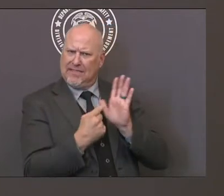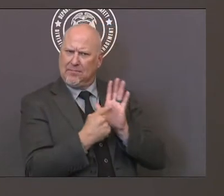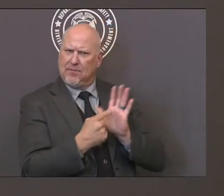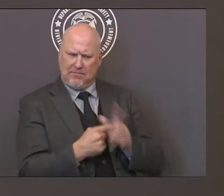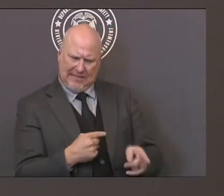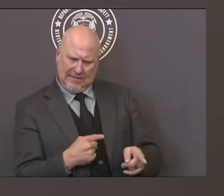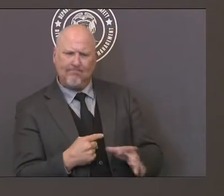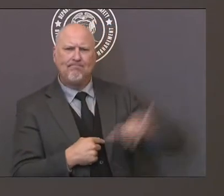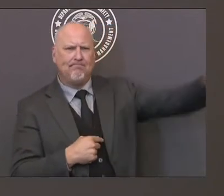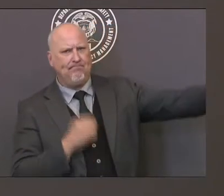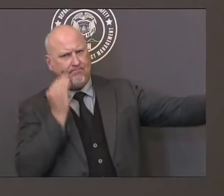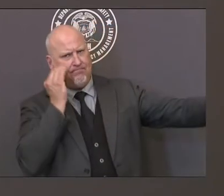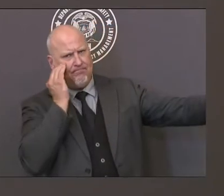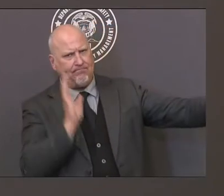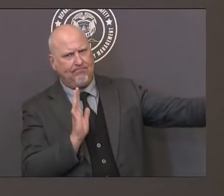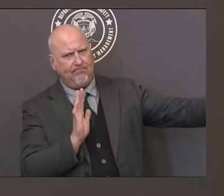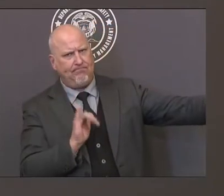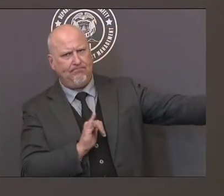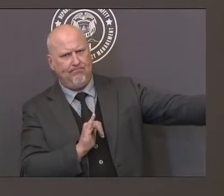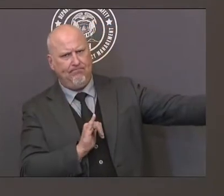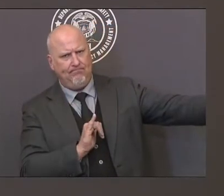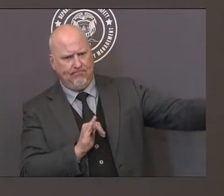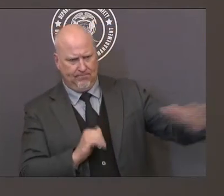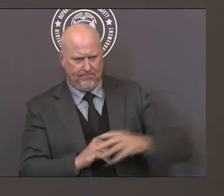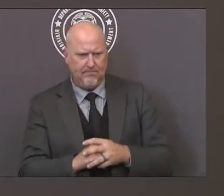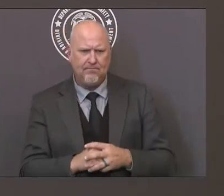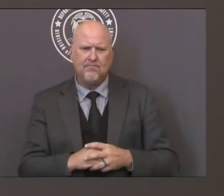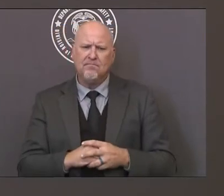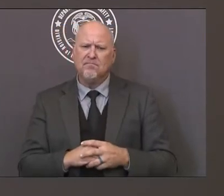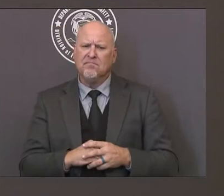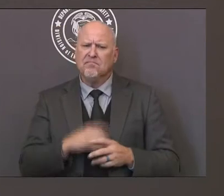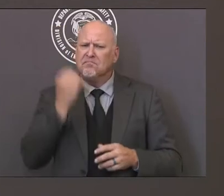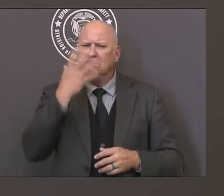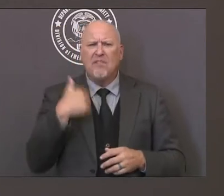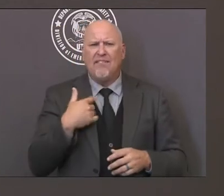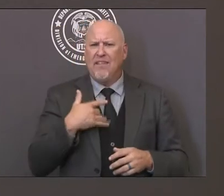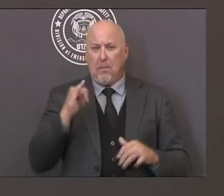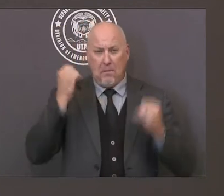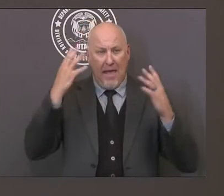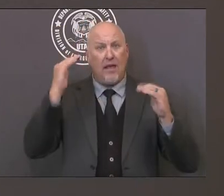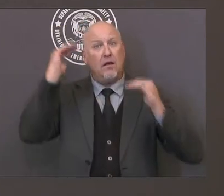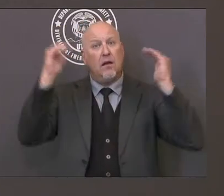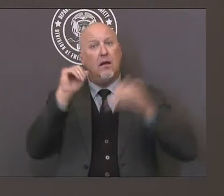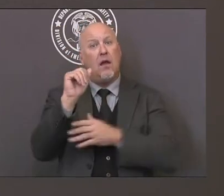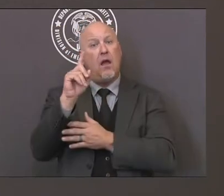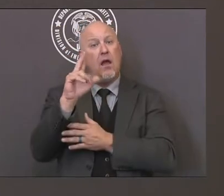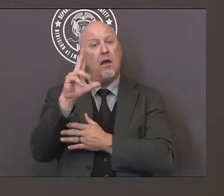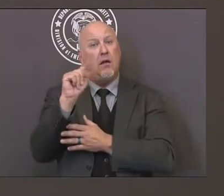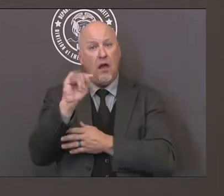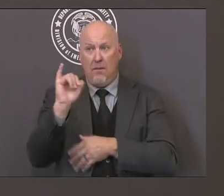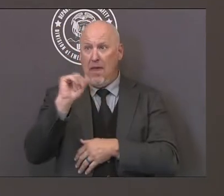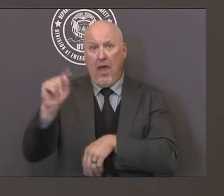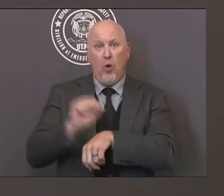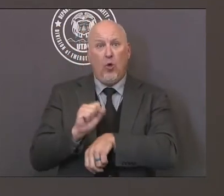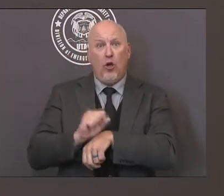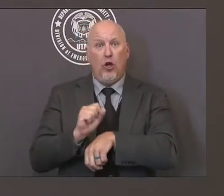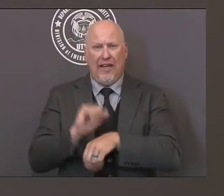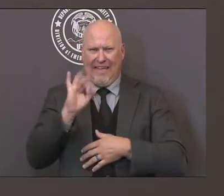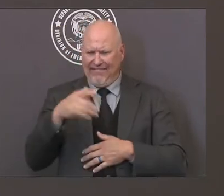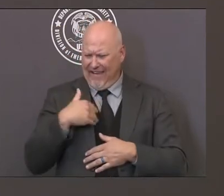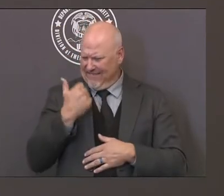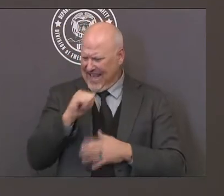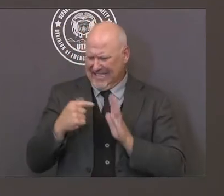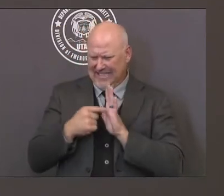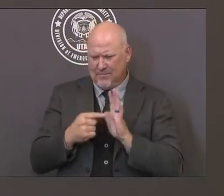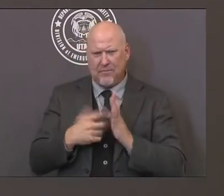outbreak and it has worked so we know that this is a method that has been proven and can help kids stay in school while